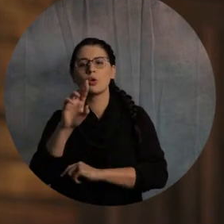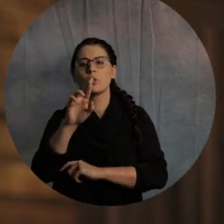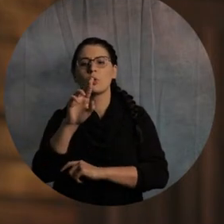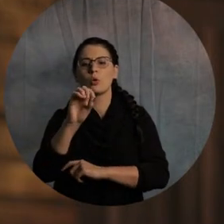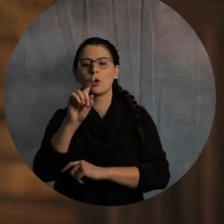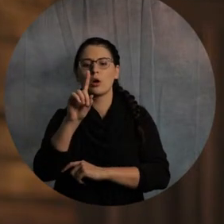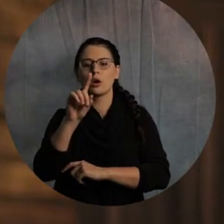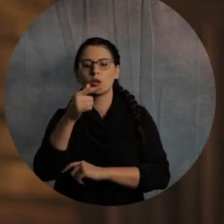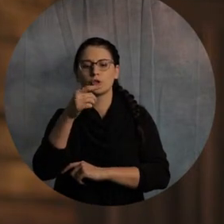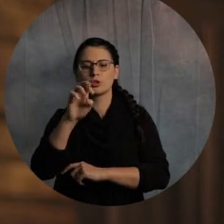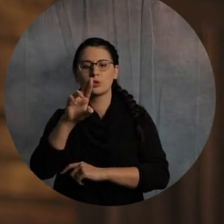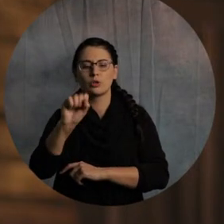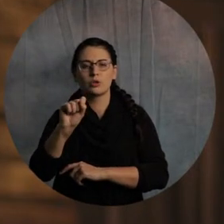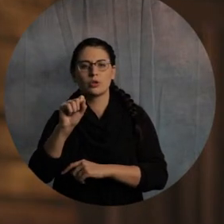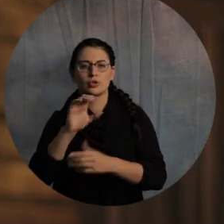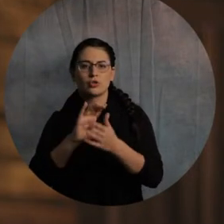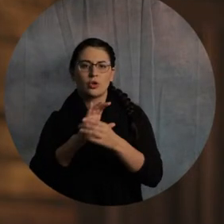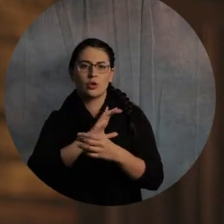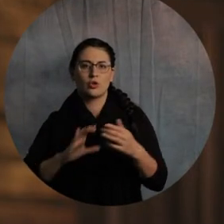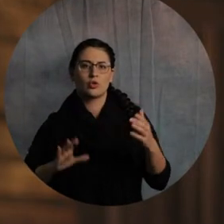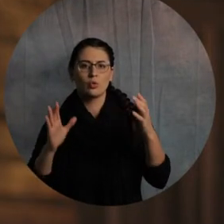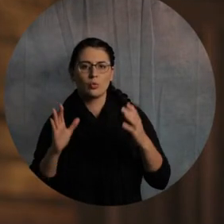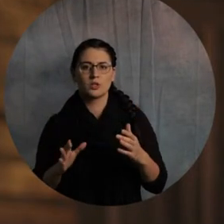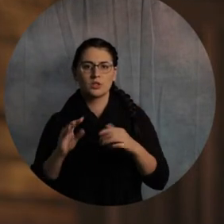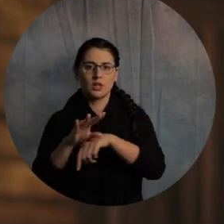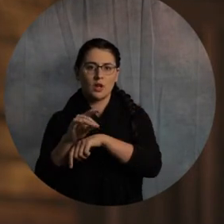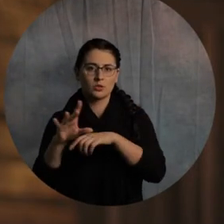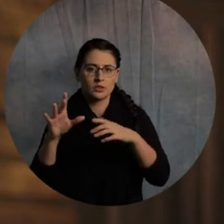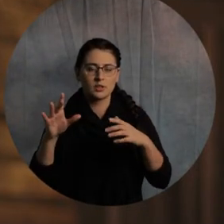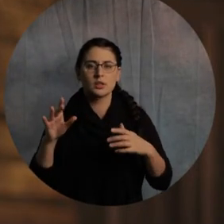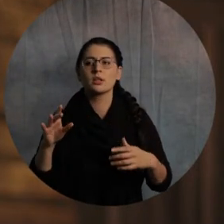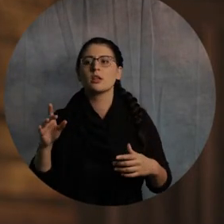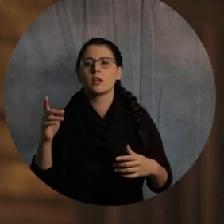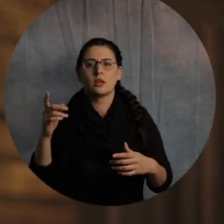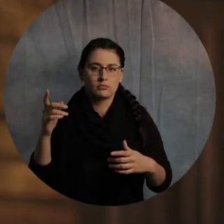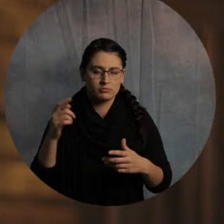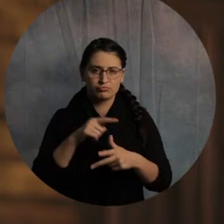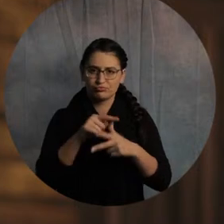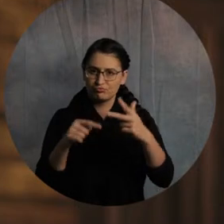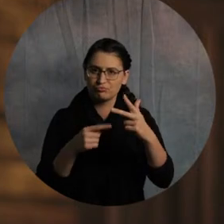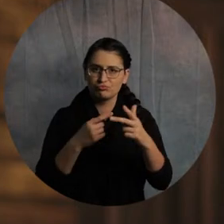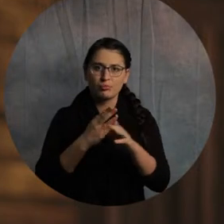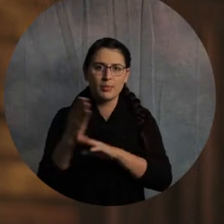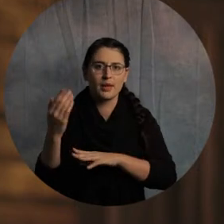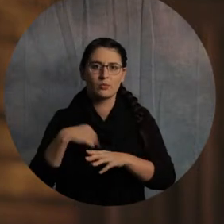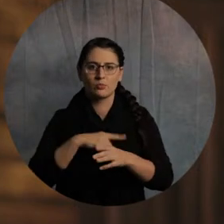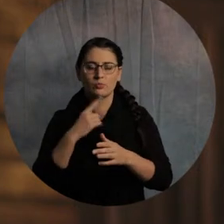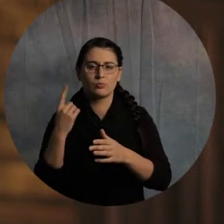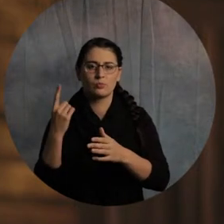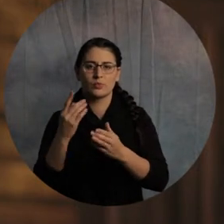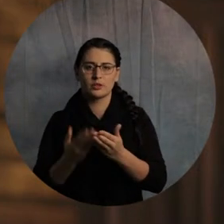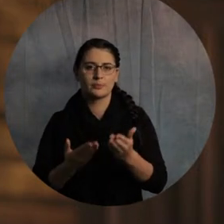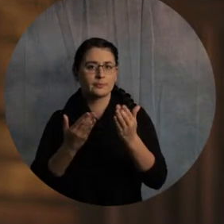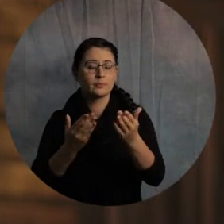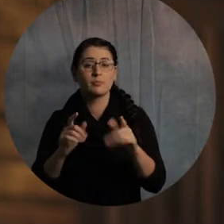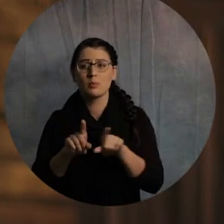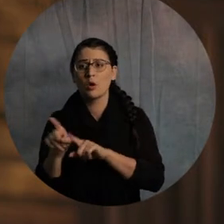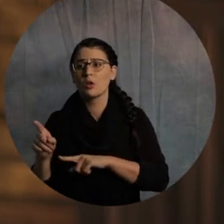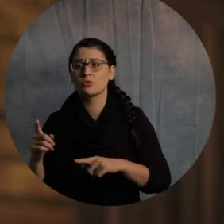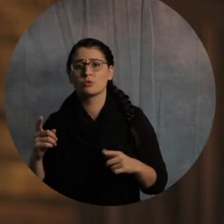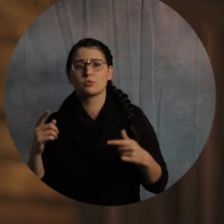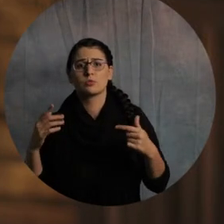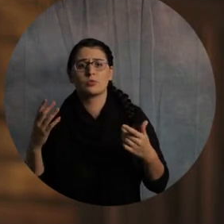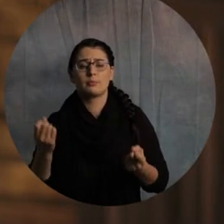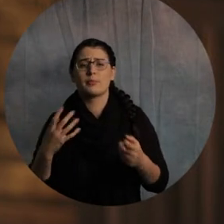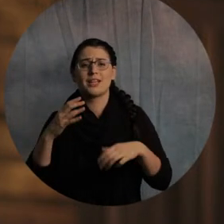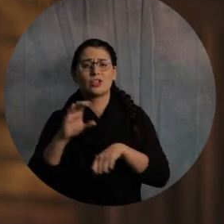just seen God do some incredible things through that counseling ministry. But also, we partnered up with a bunch of churches around